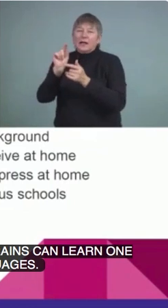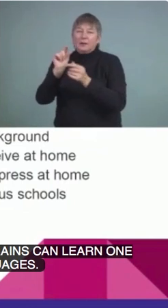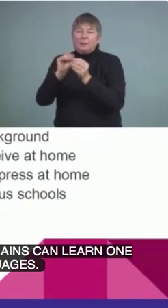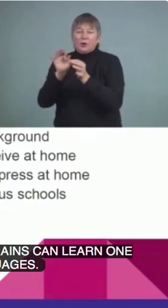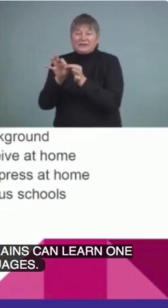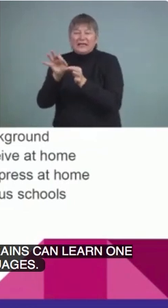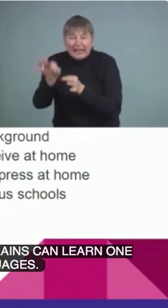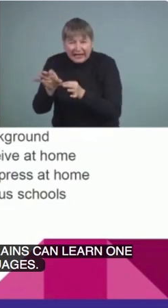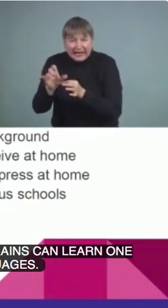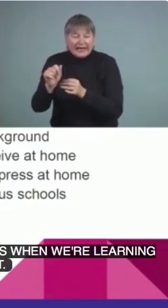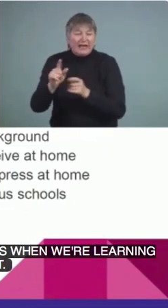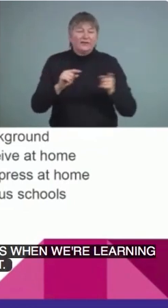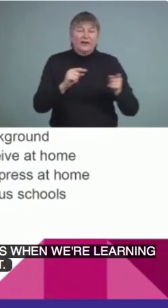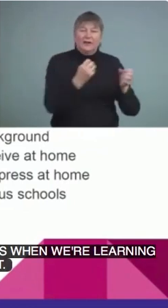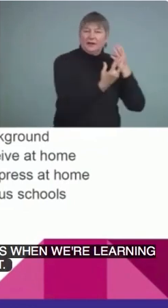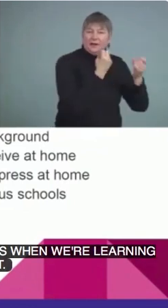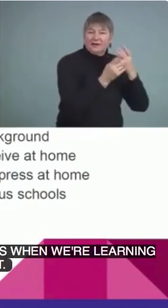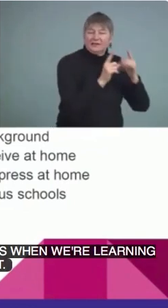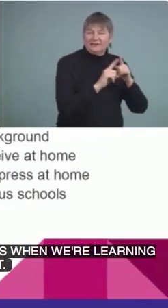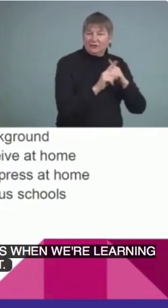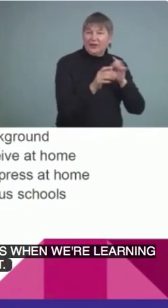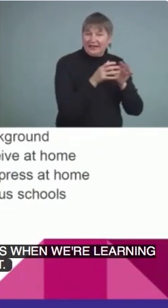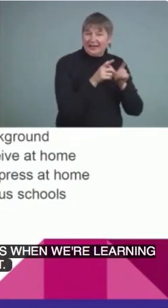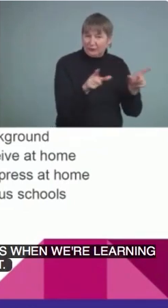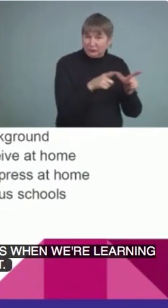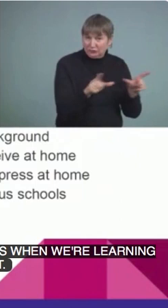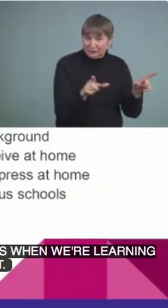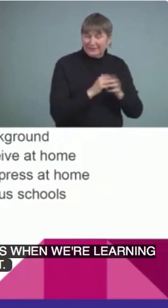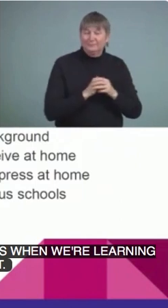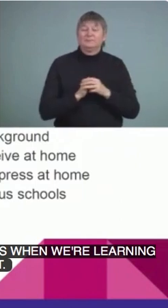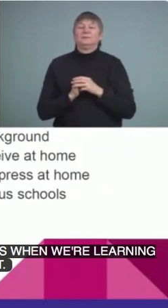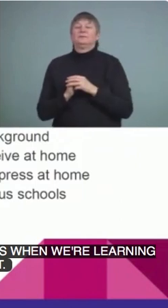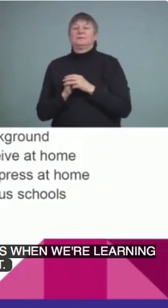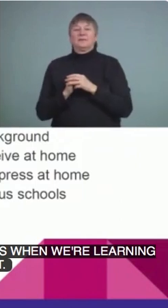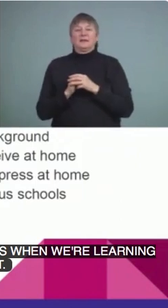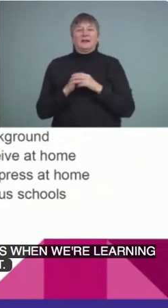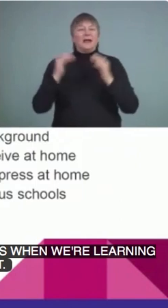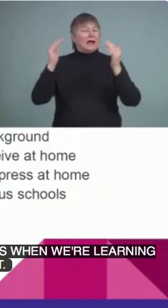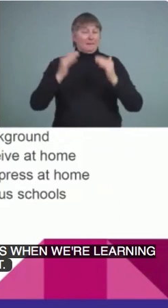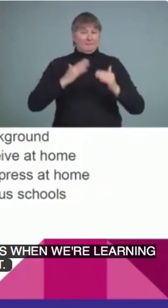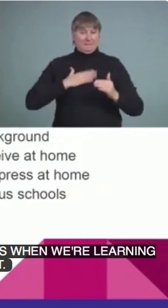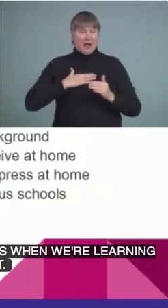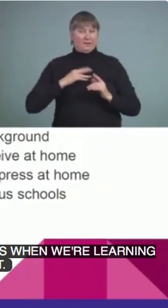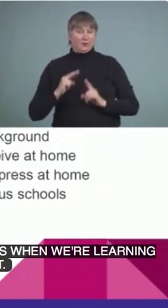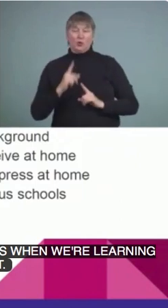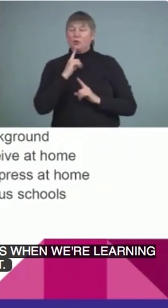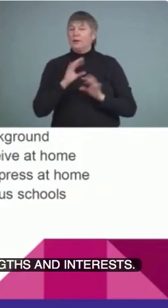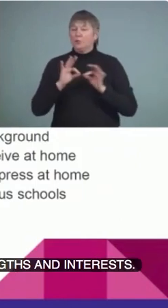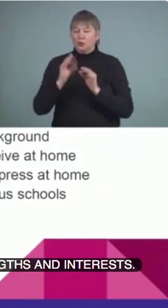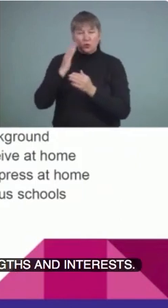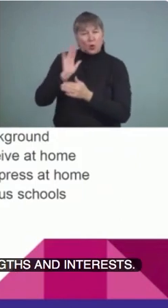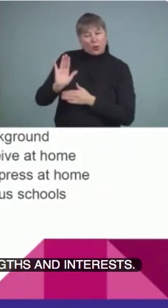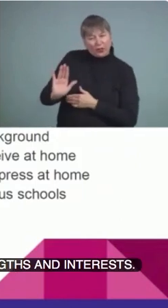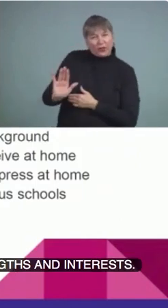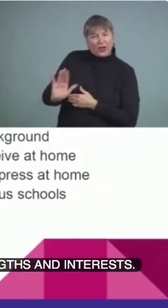I think it's important to really know the child's strengths and interests. That helps develop